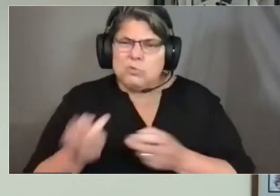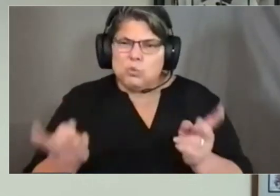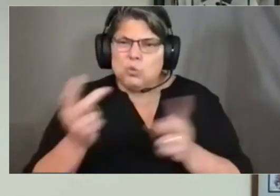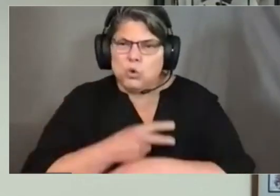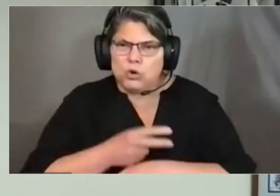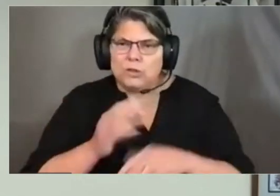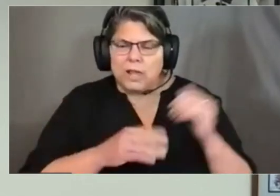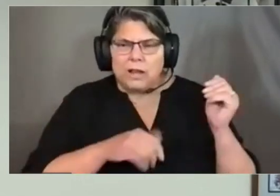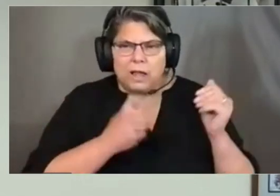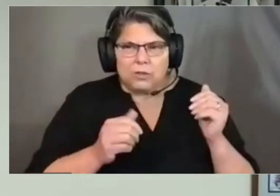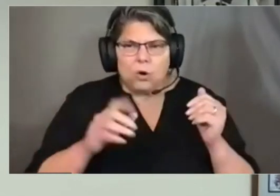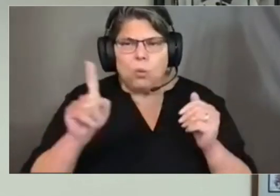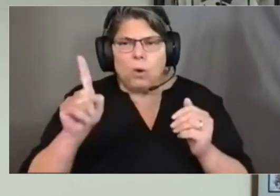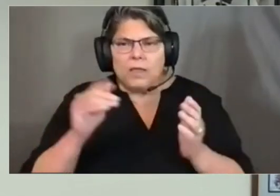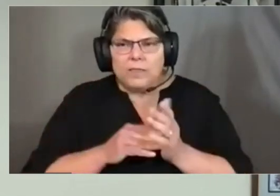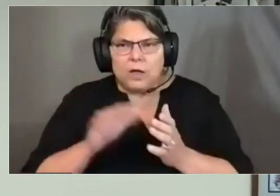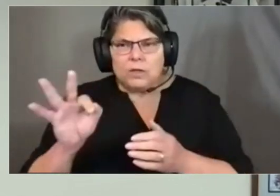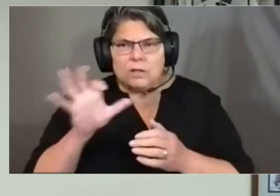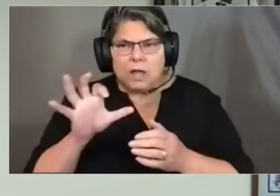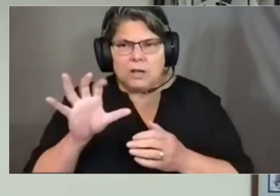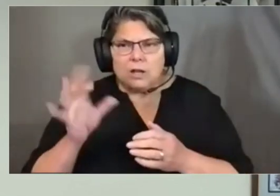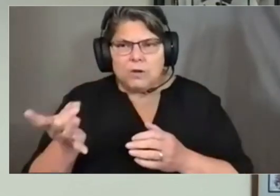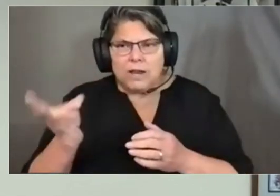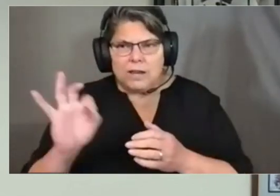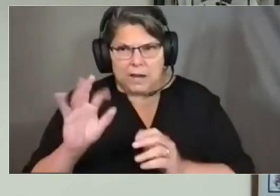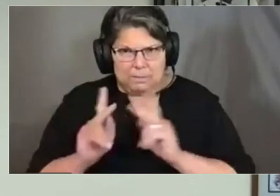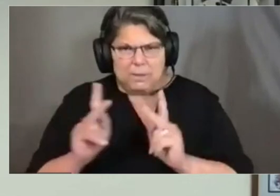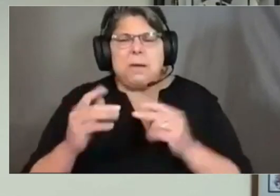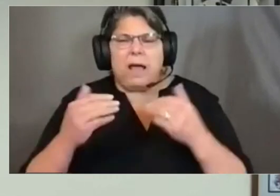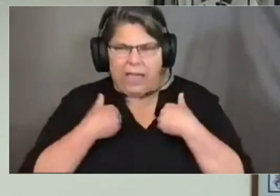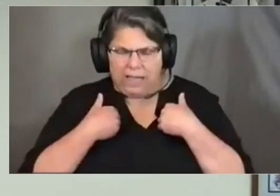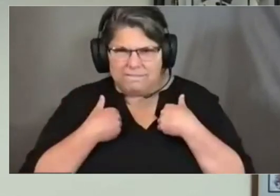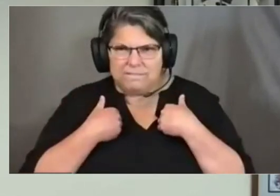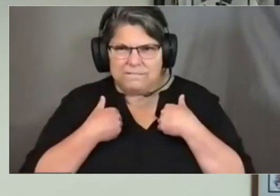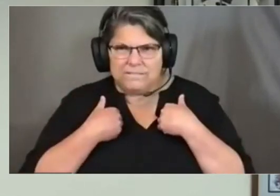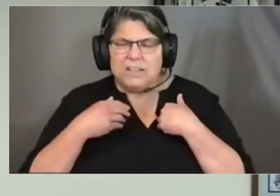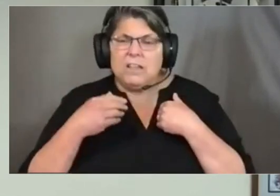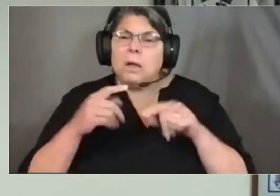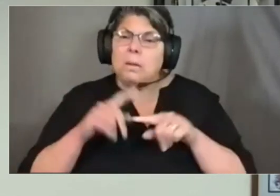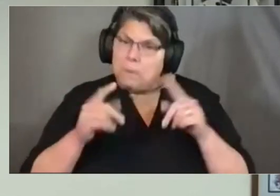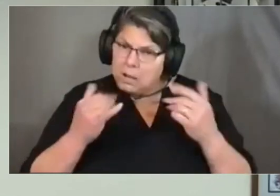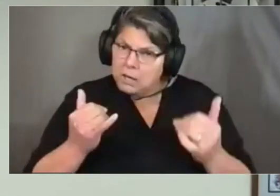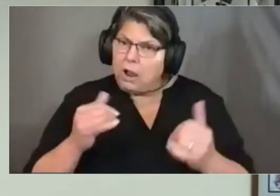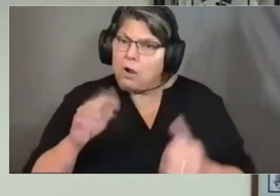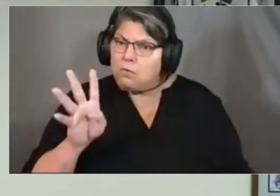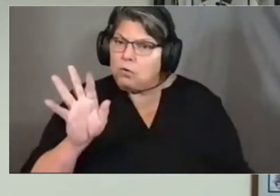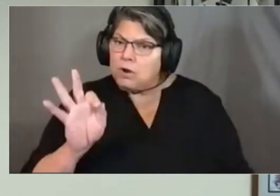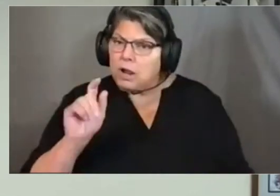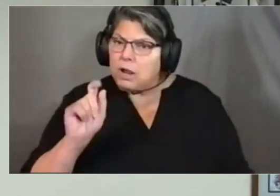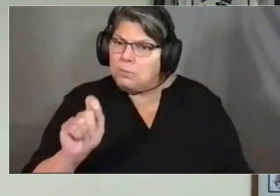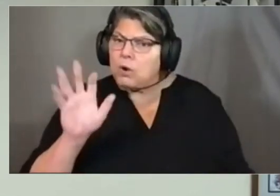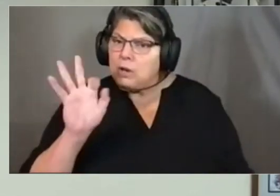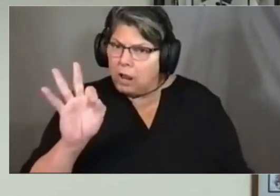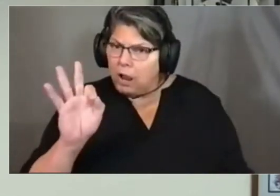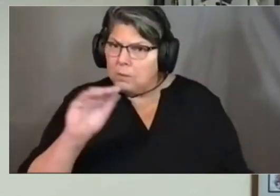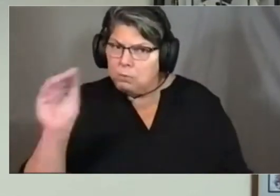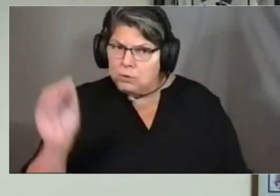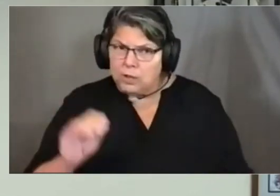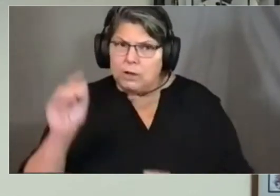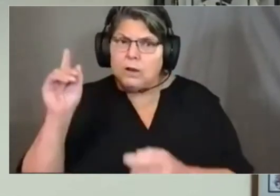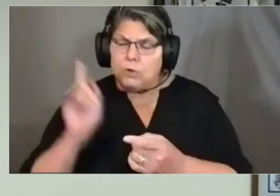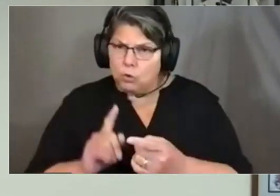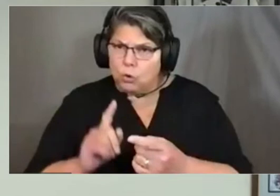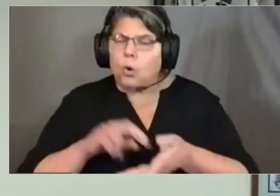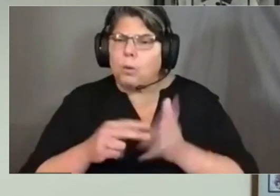,989, which is now 49.9% of the total, which is very slowly